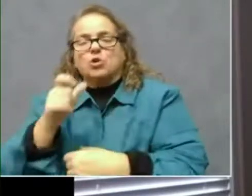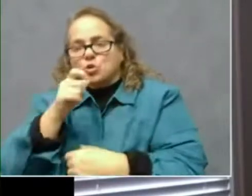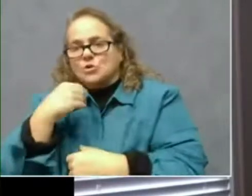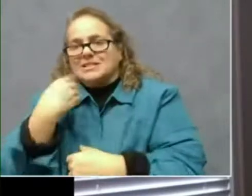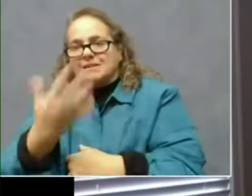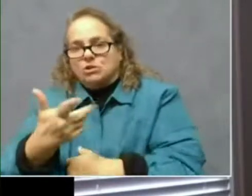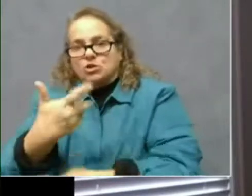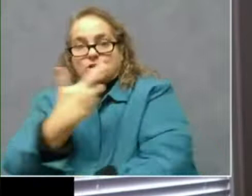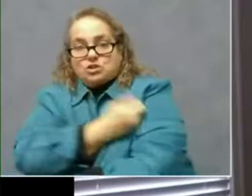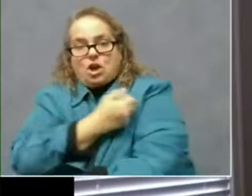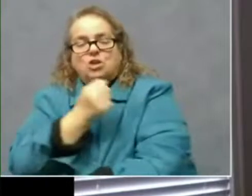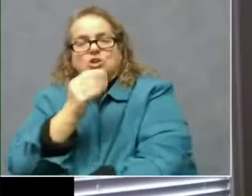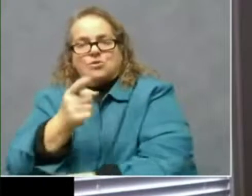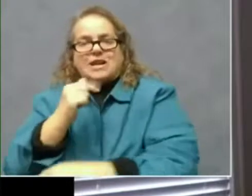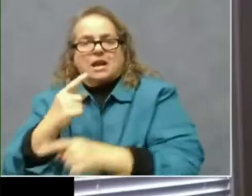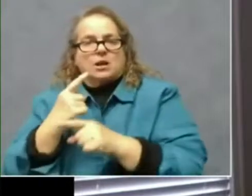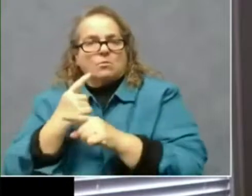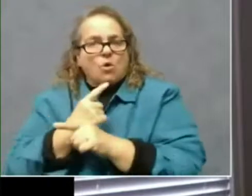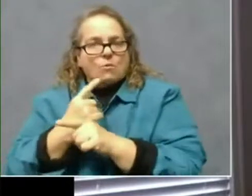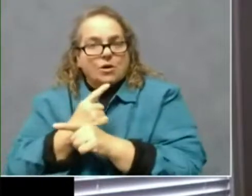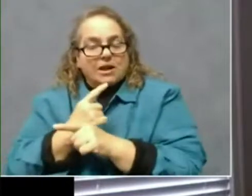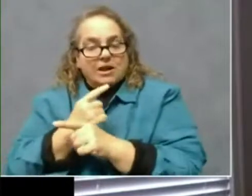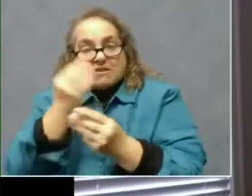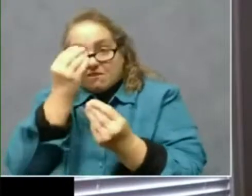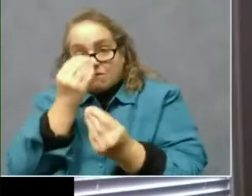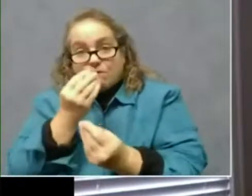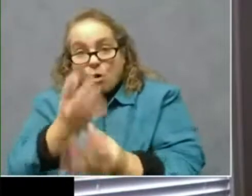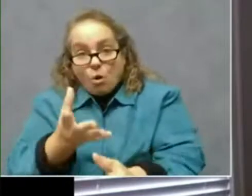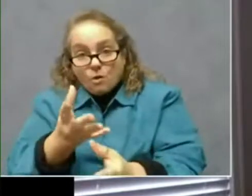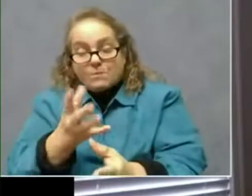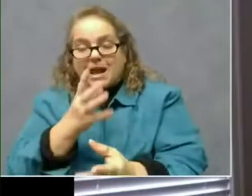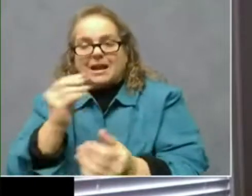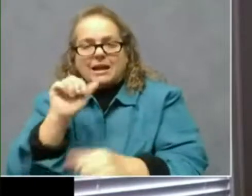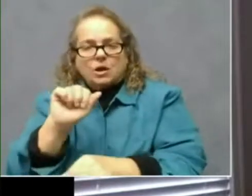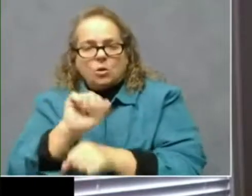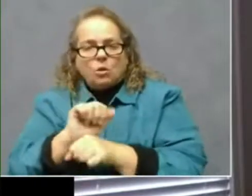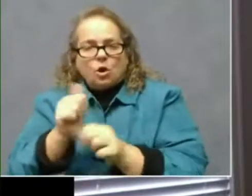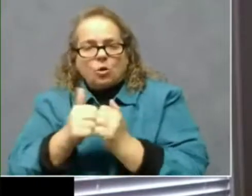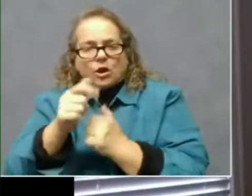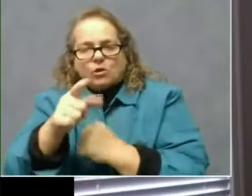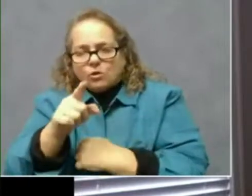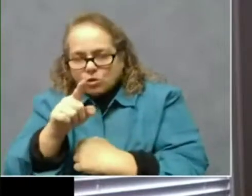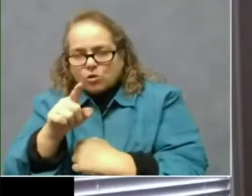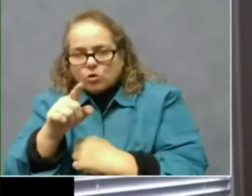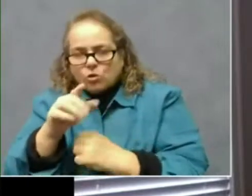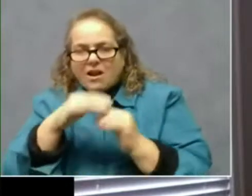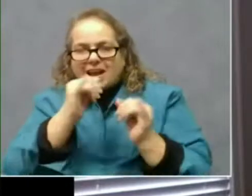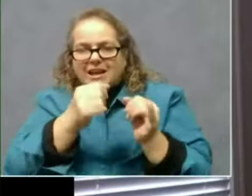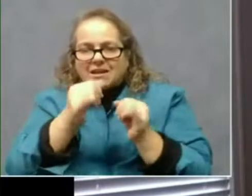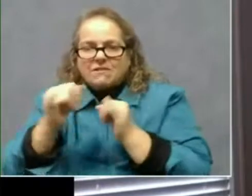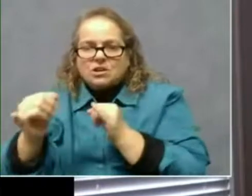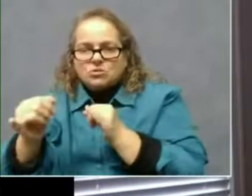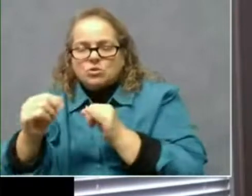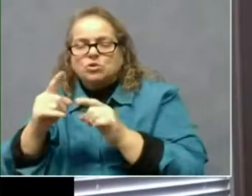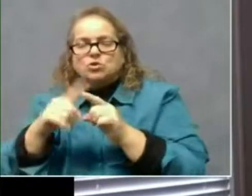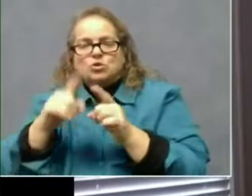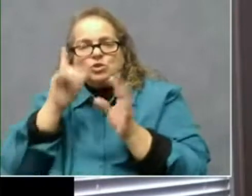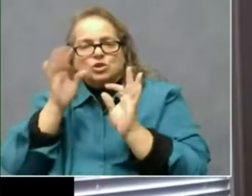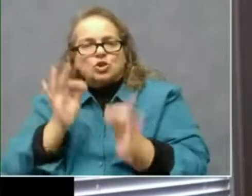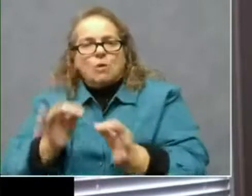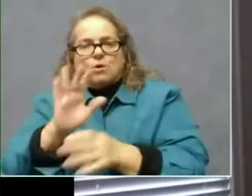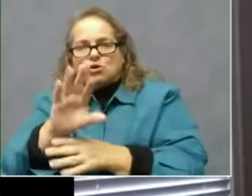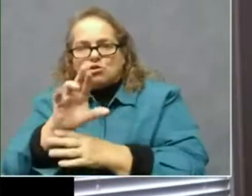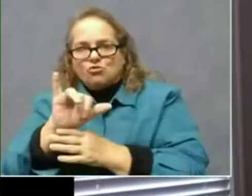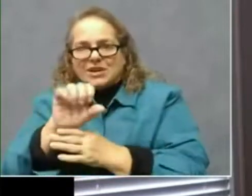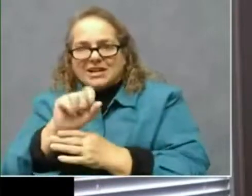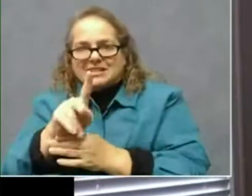that you can be properly informed and they can work with you on an individual basis to determine your risk and then recommend to